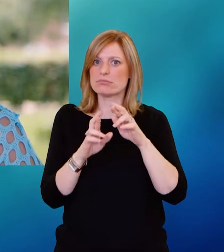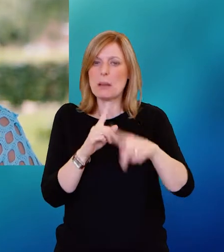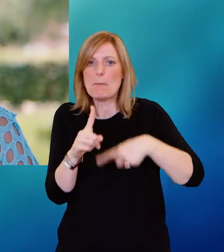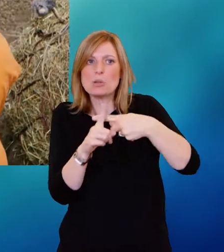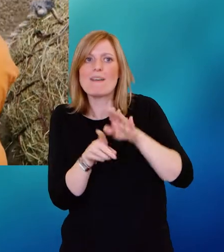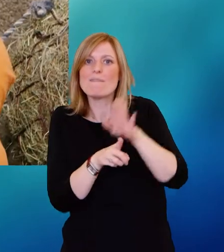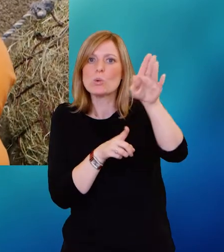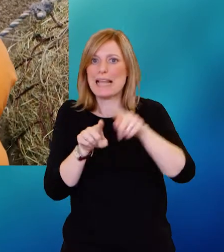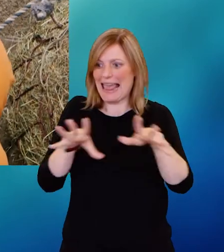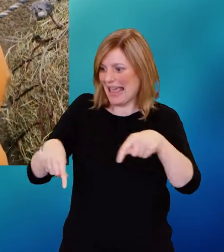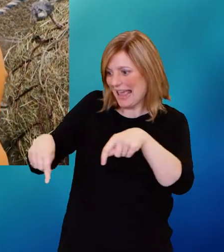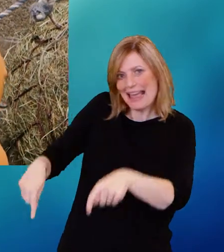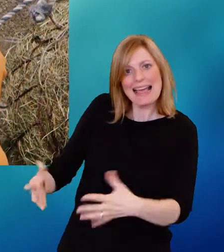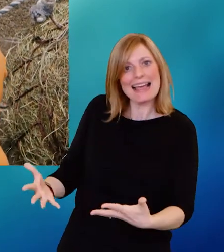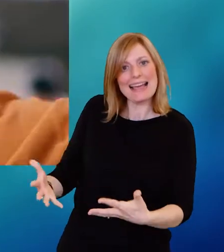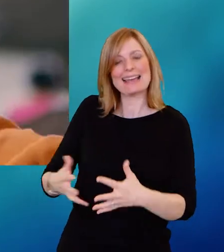journey too.